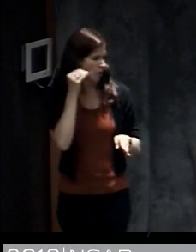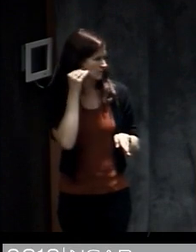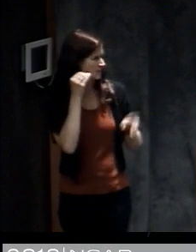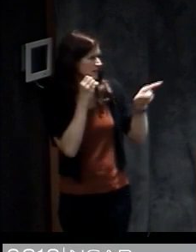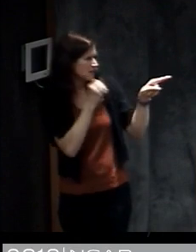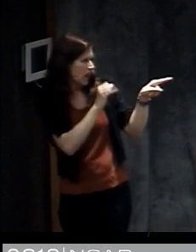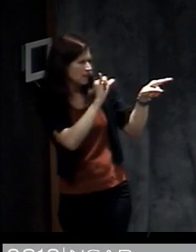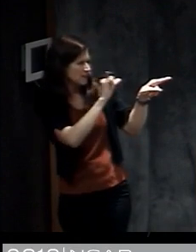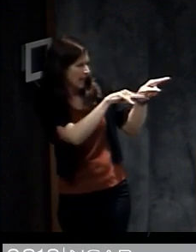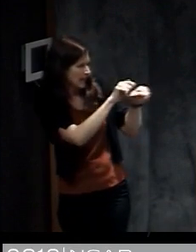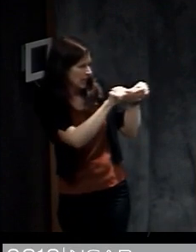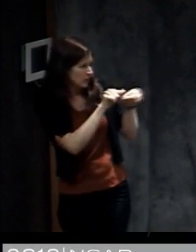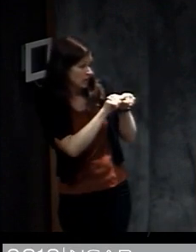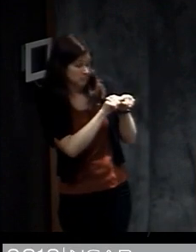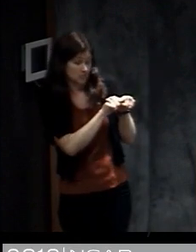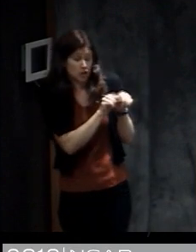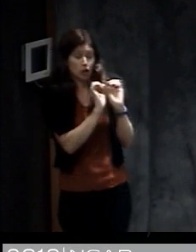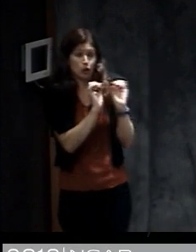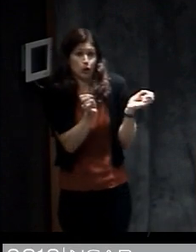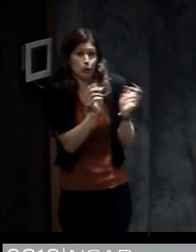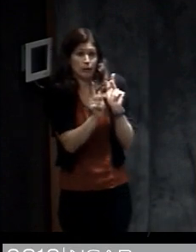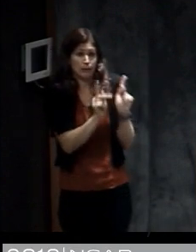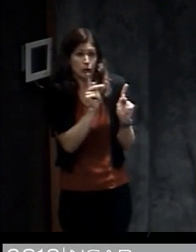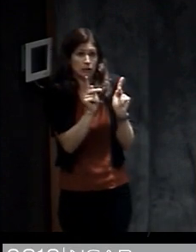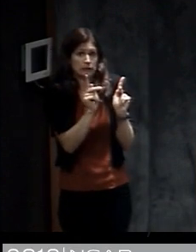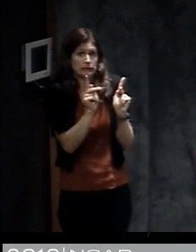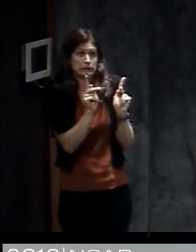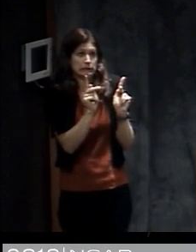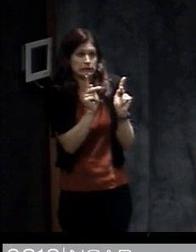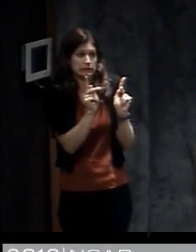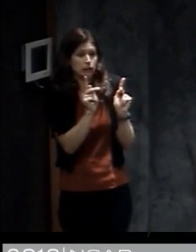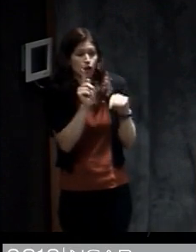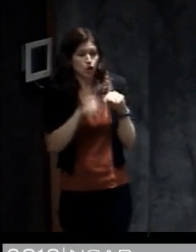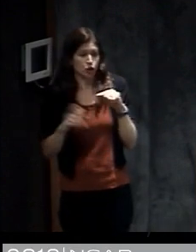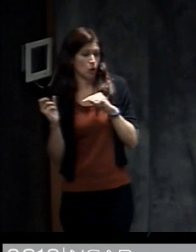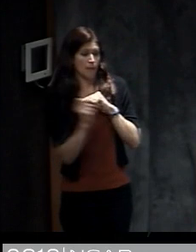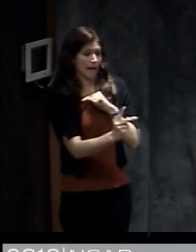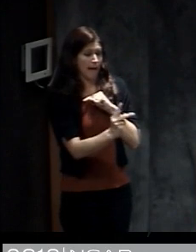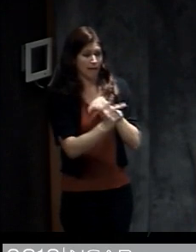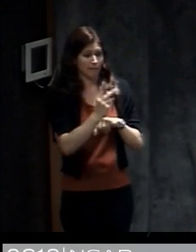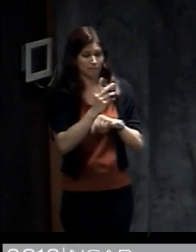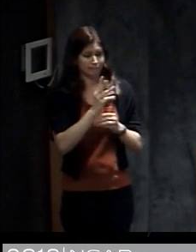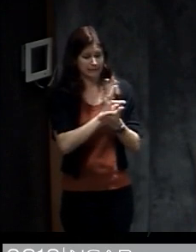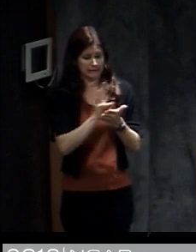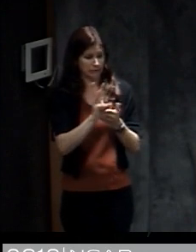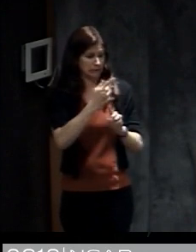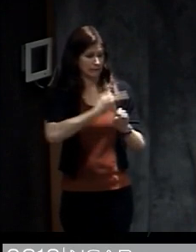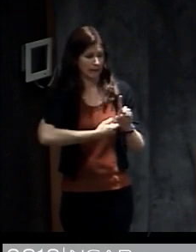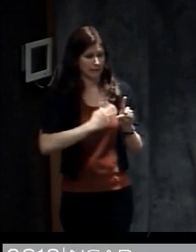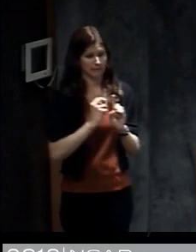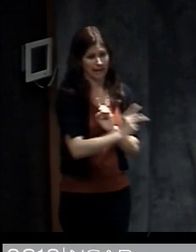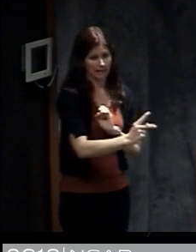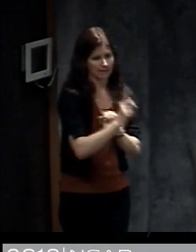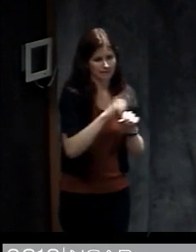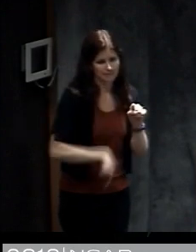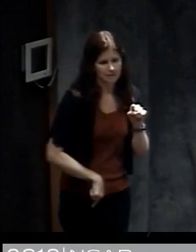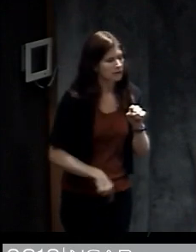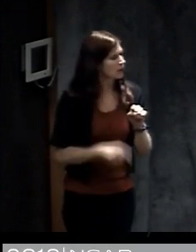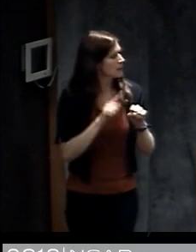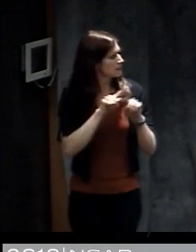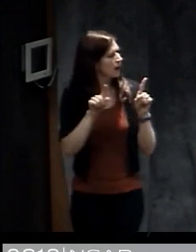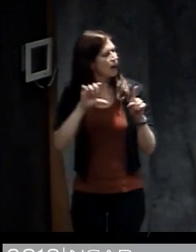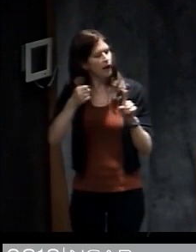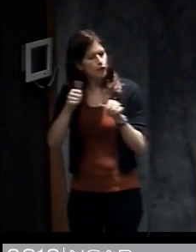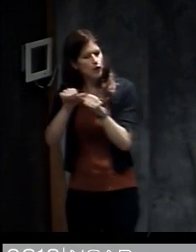like this because there weren't any people there because they couldn't be there when we were back there, you know, a month or six weeks after the storm. But there were people in Galveston and these other